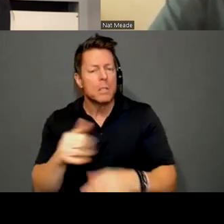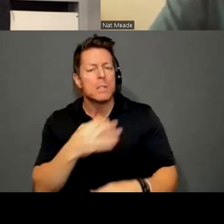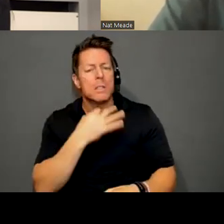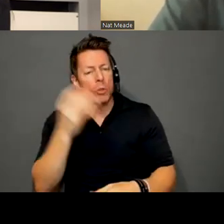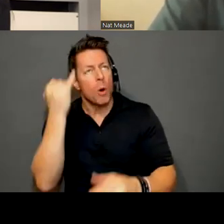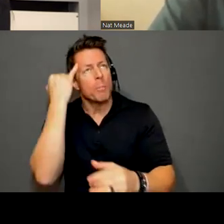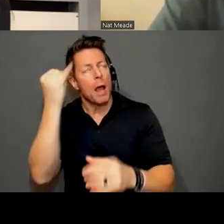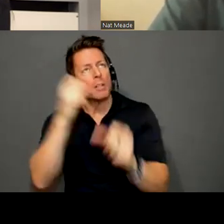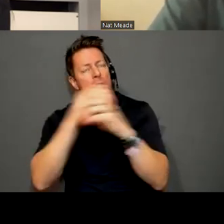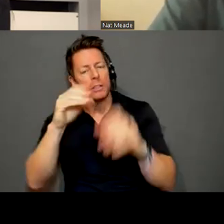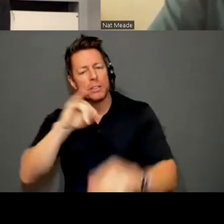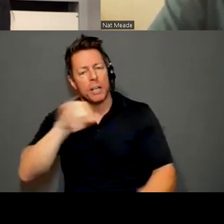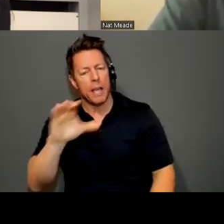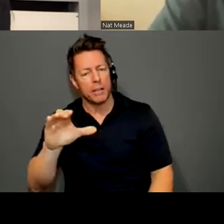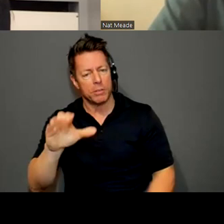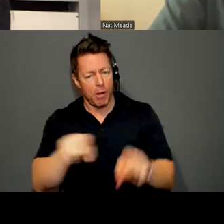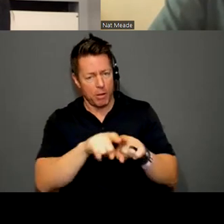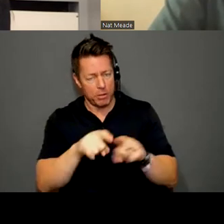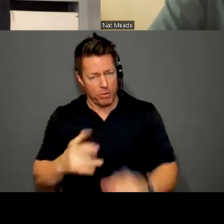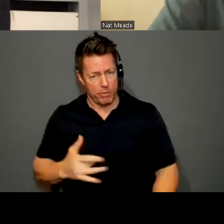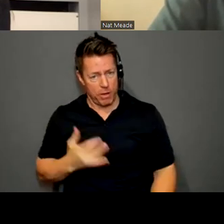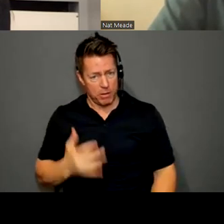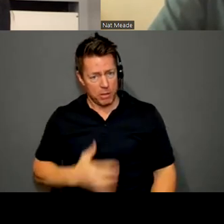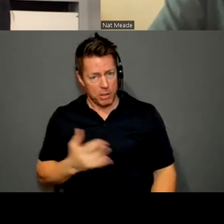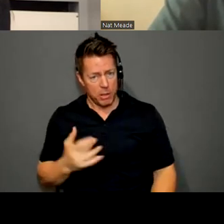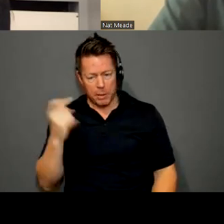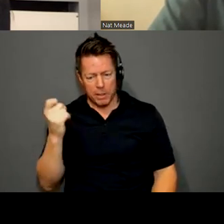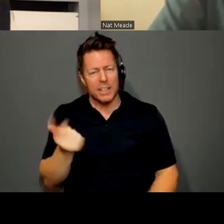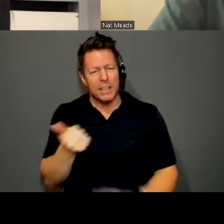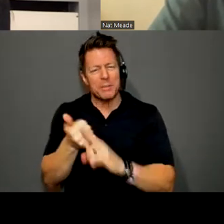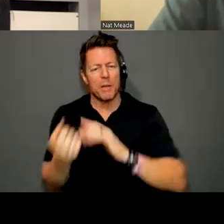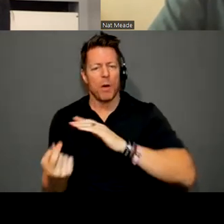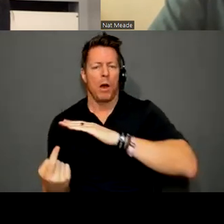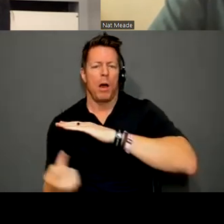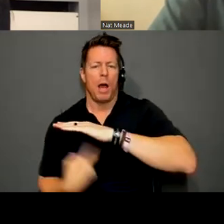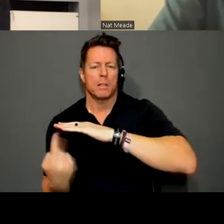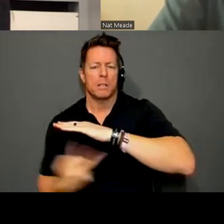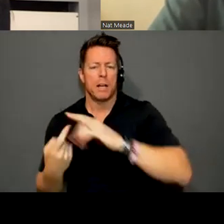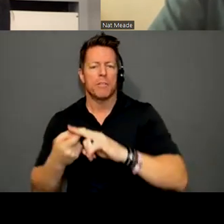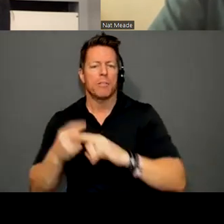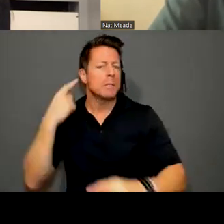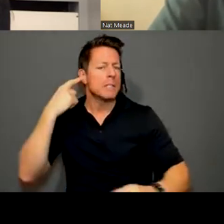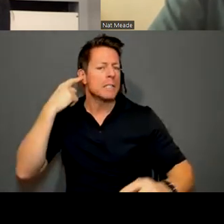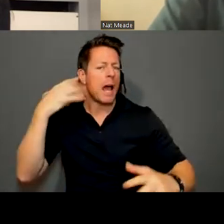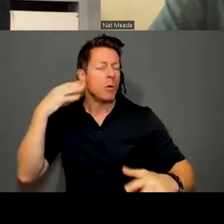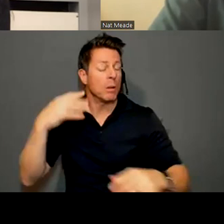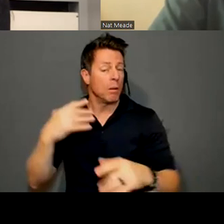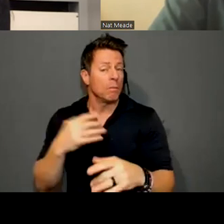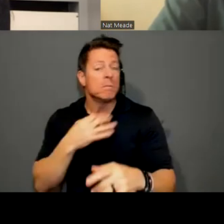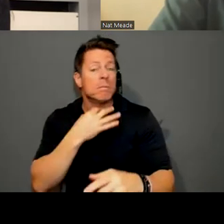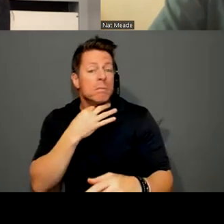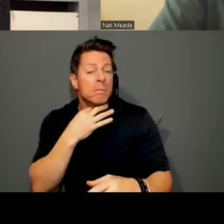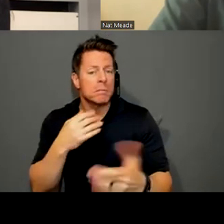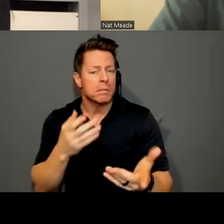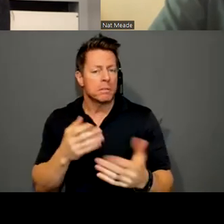Castle had a sense of that due to maybe being isolated from sound? I don't know. That's kind of what I